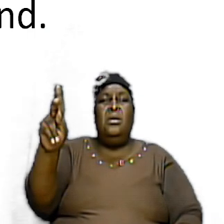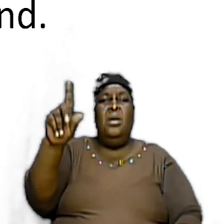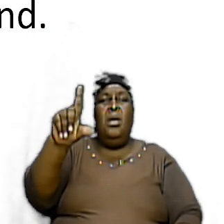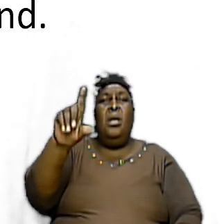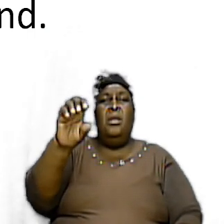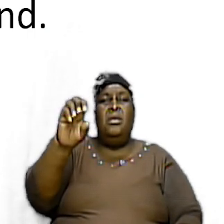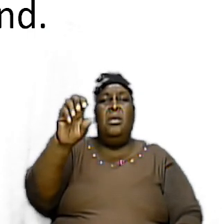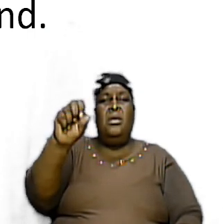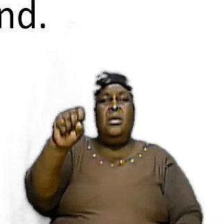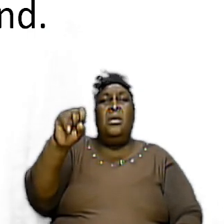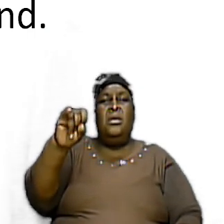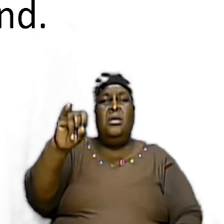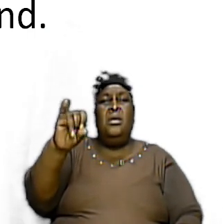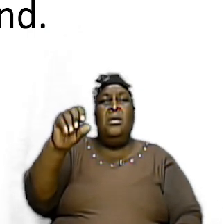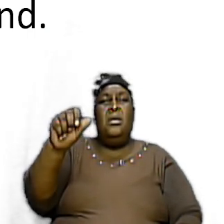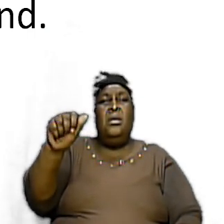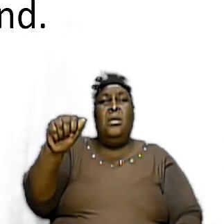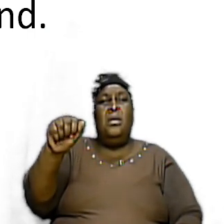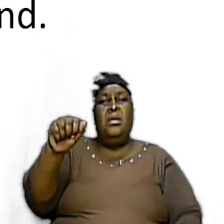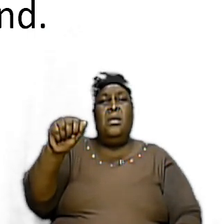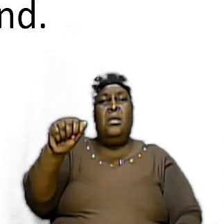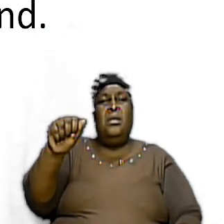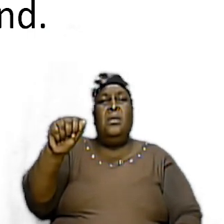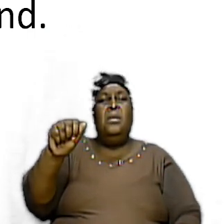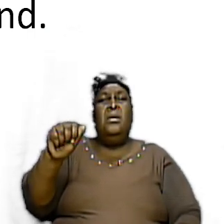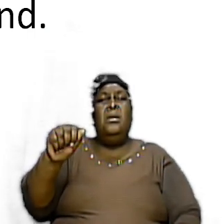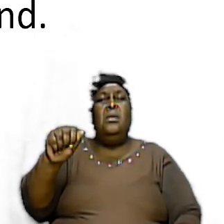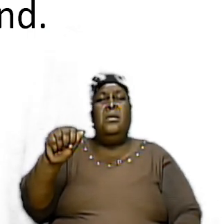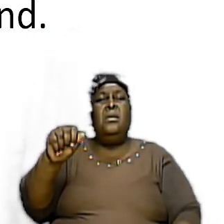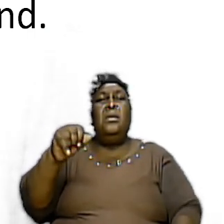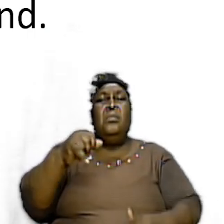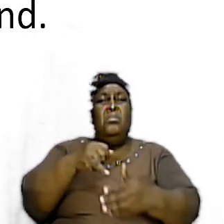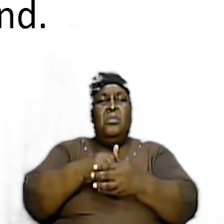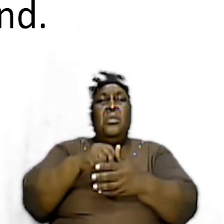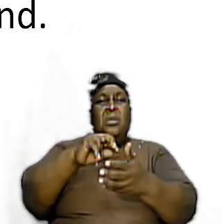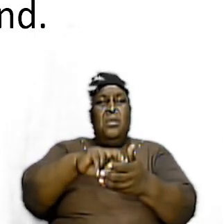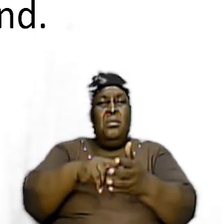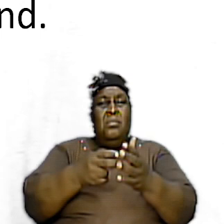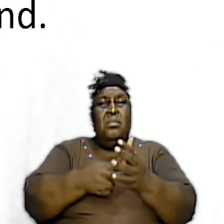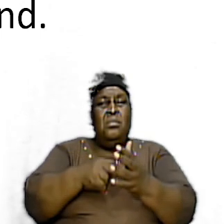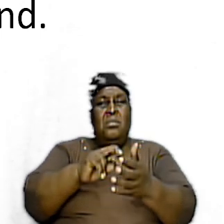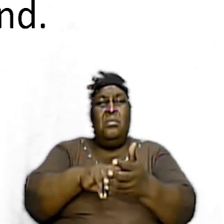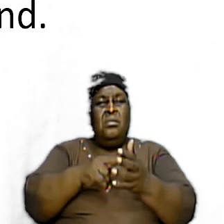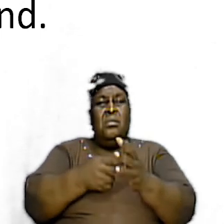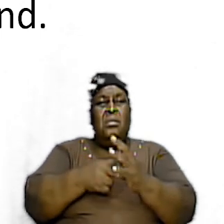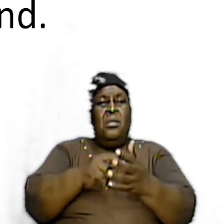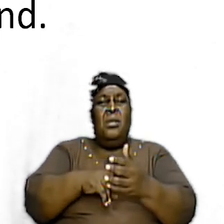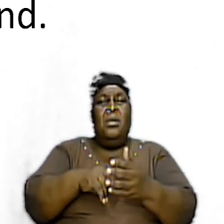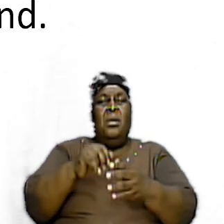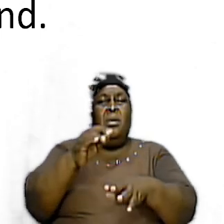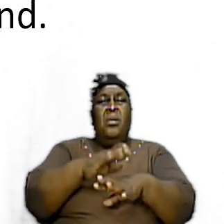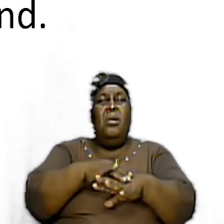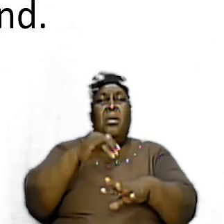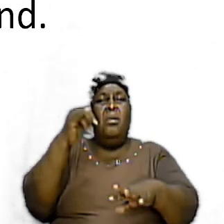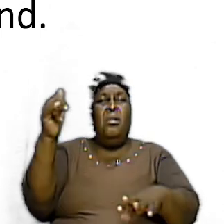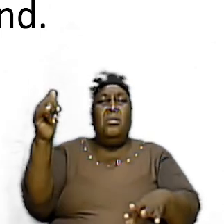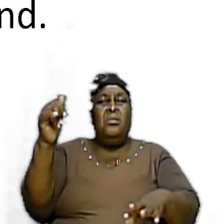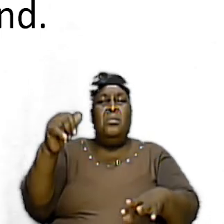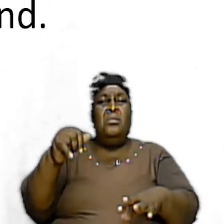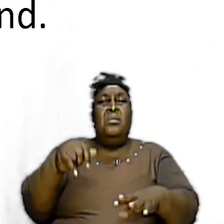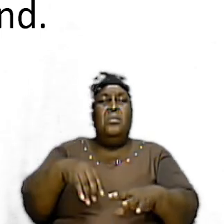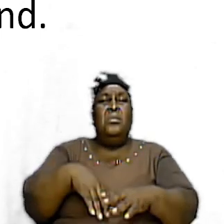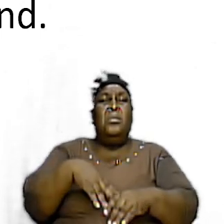it is a Greek word and it essentially means a called out assembly